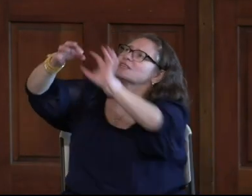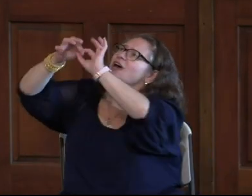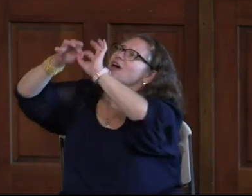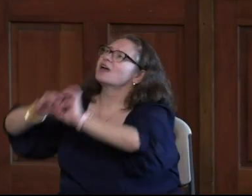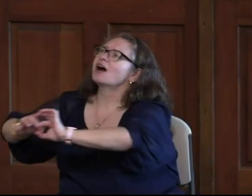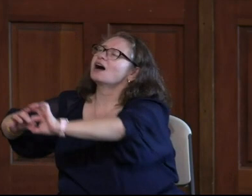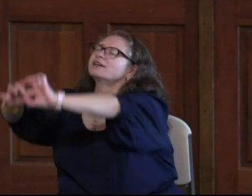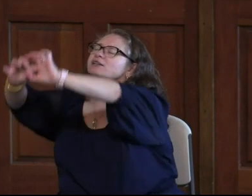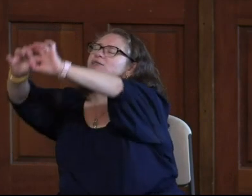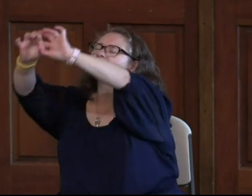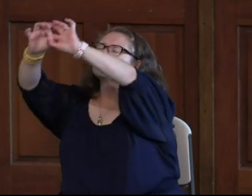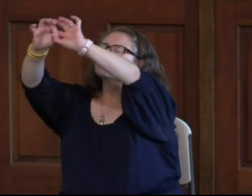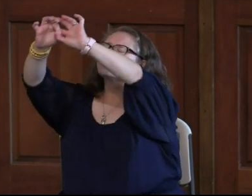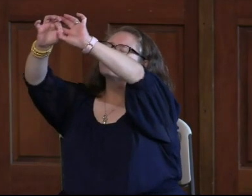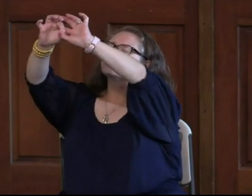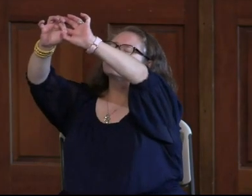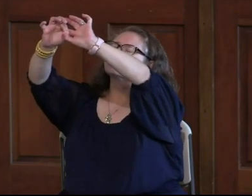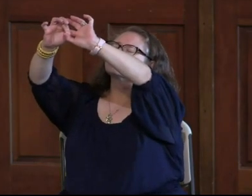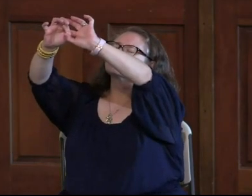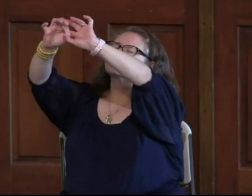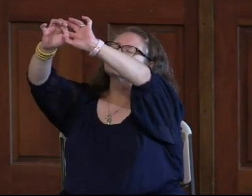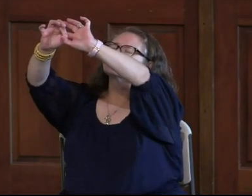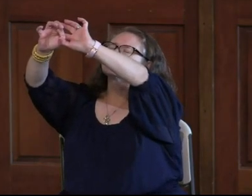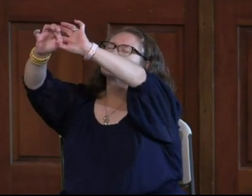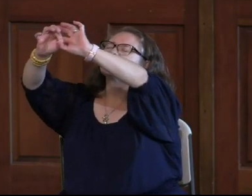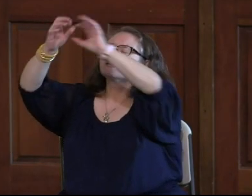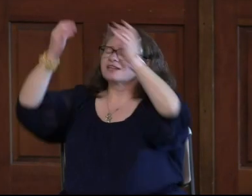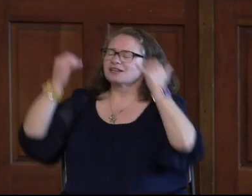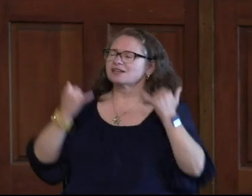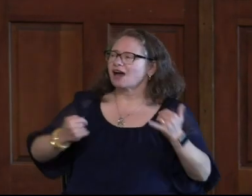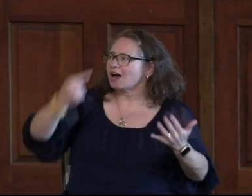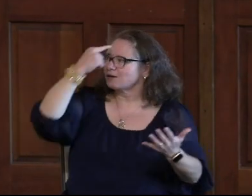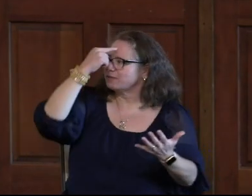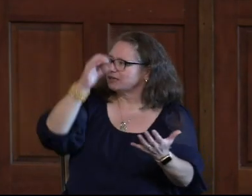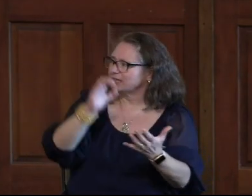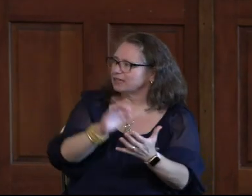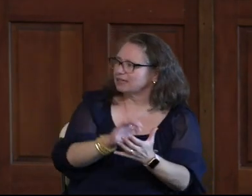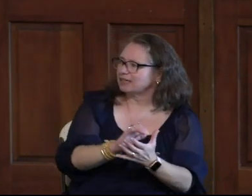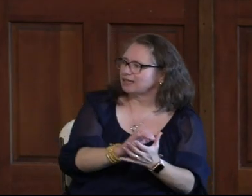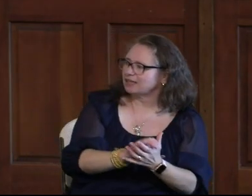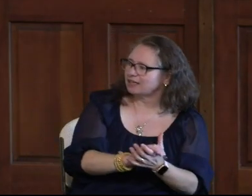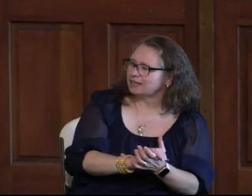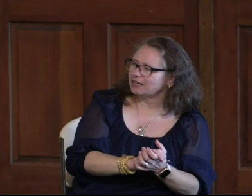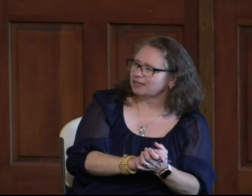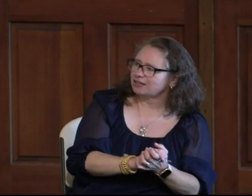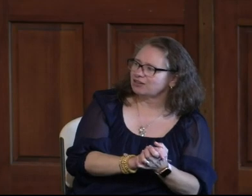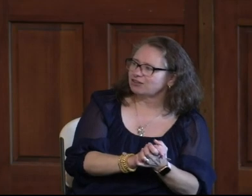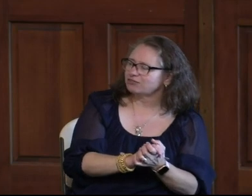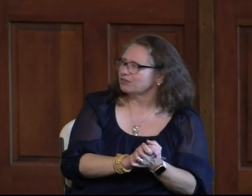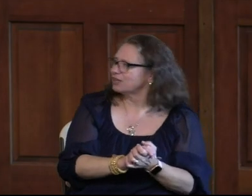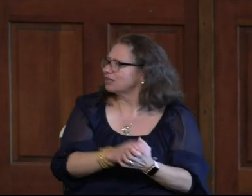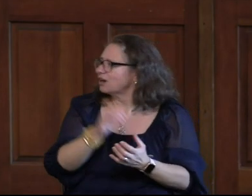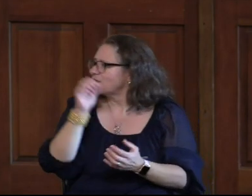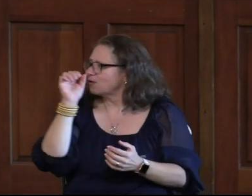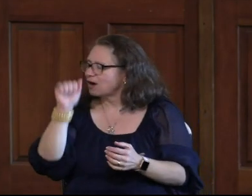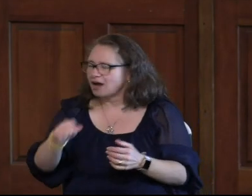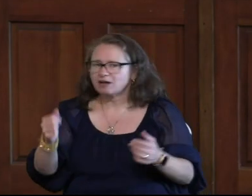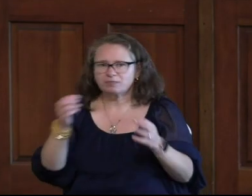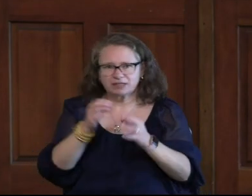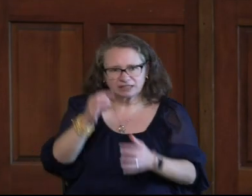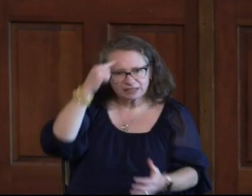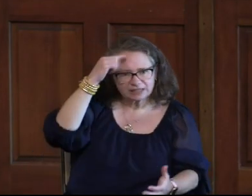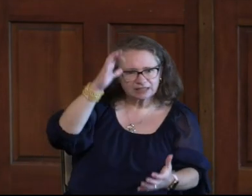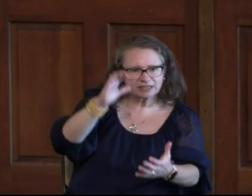you say I am yours And I believe, oh